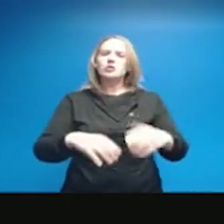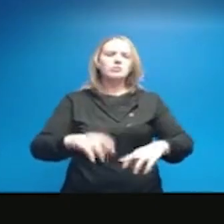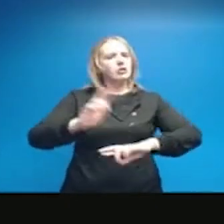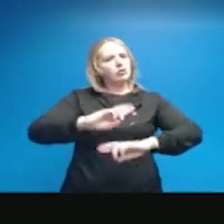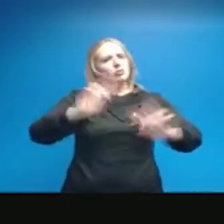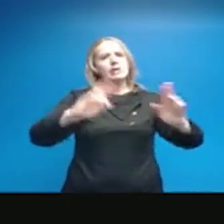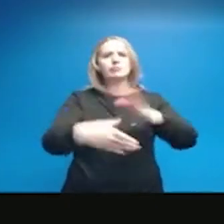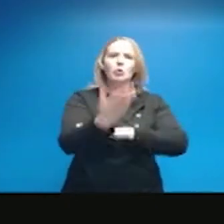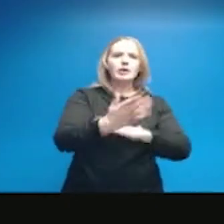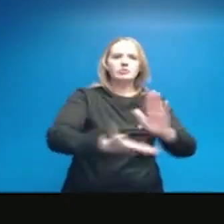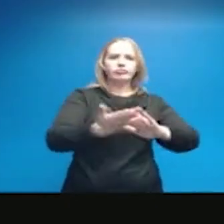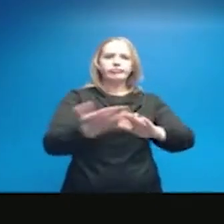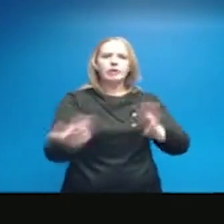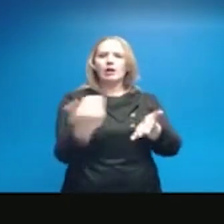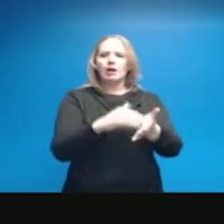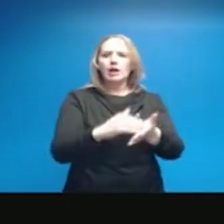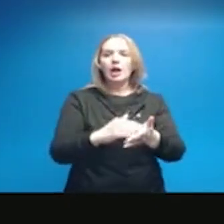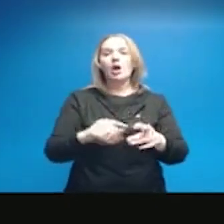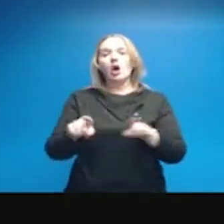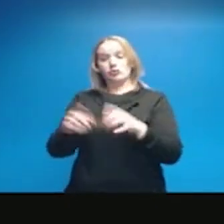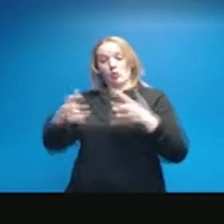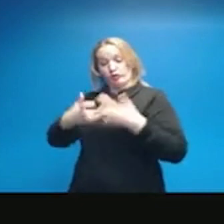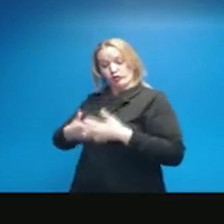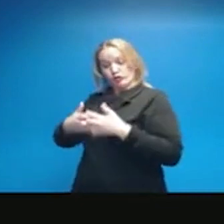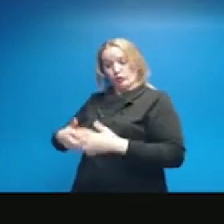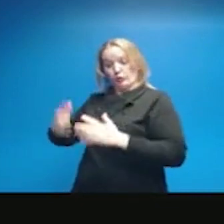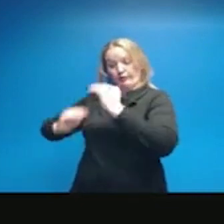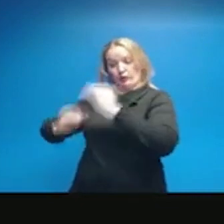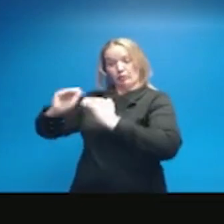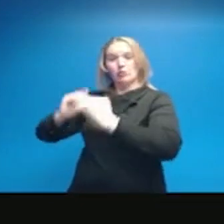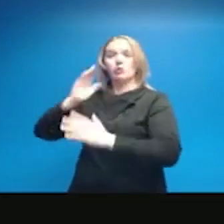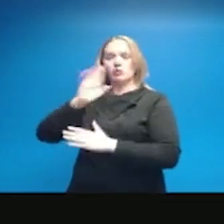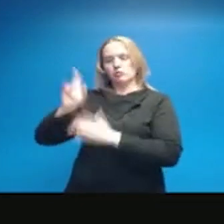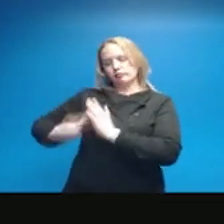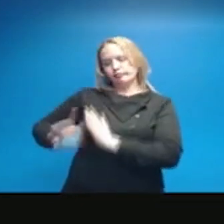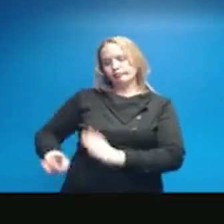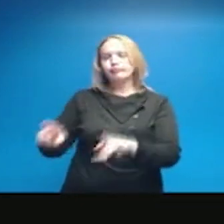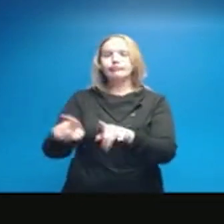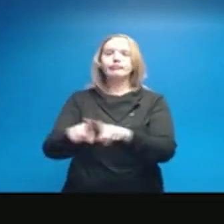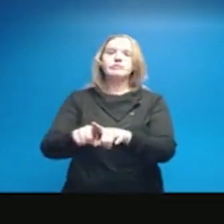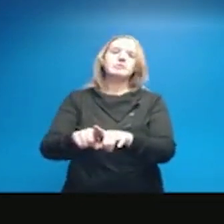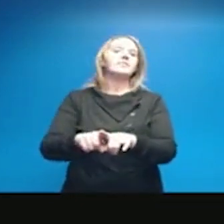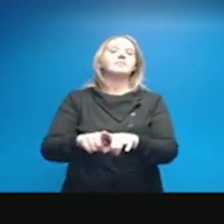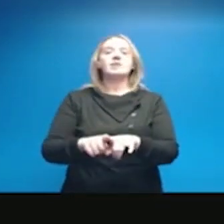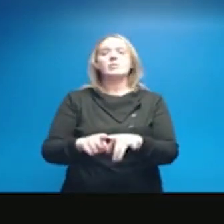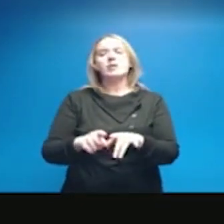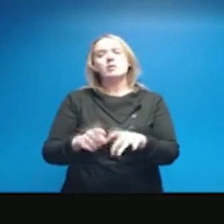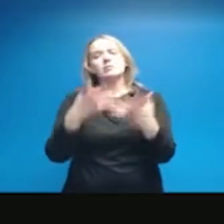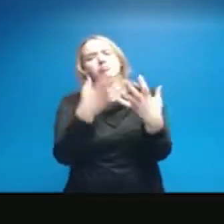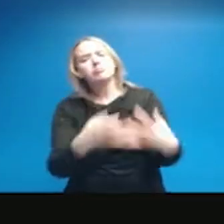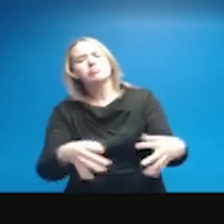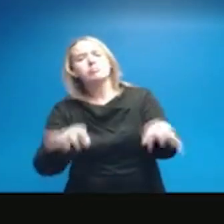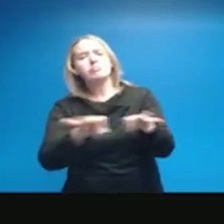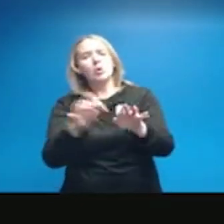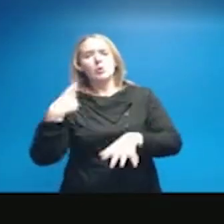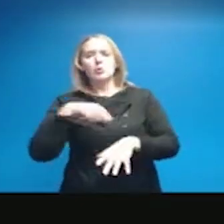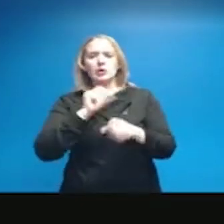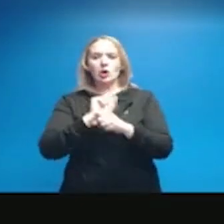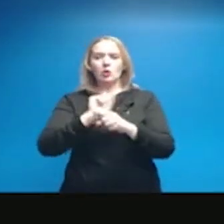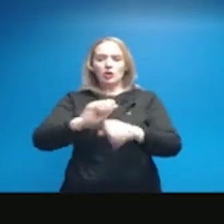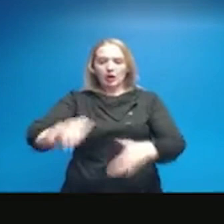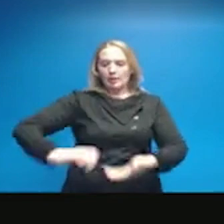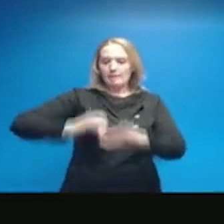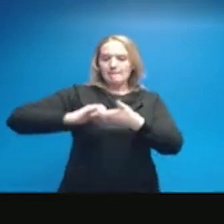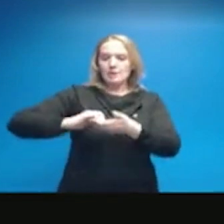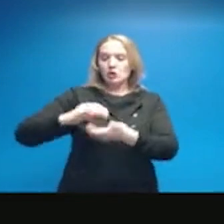We check our generators at our locations. But the main message that we have is that we are working in partnership